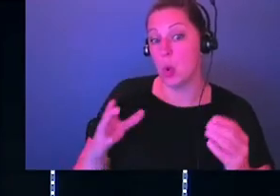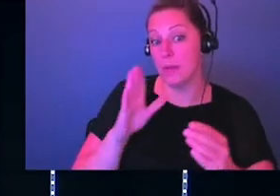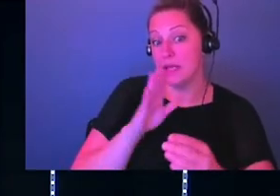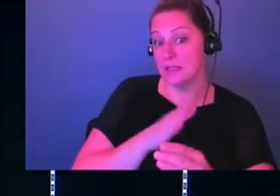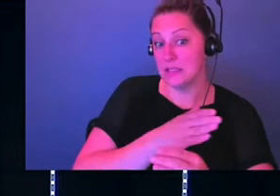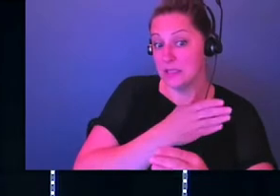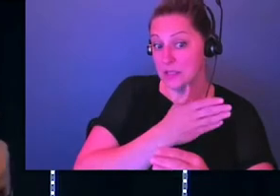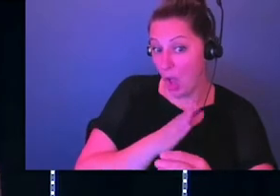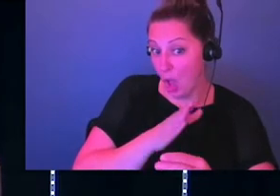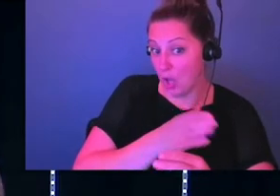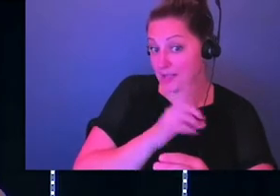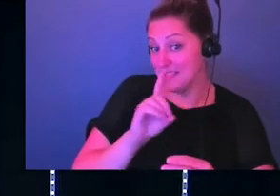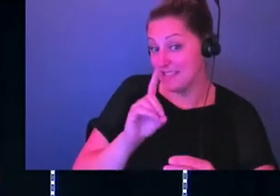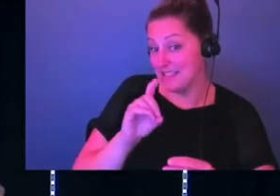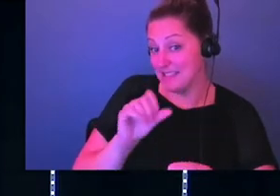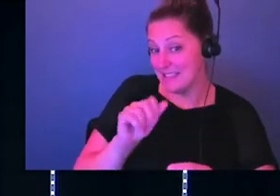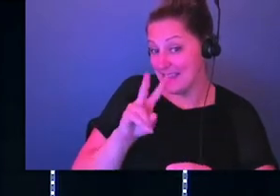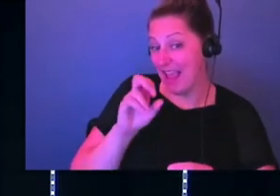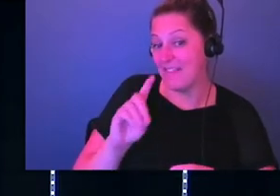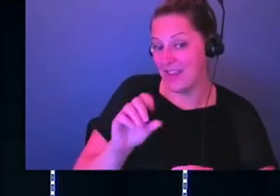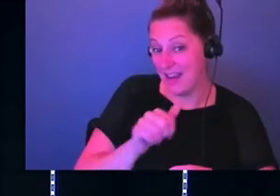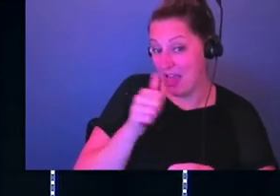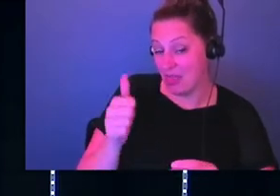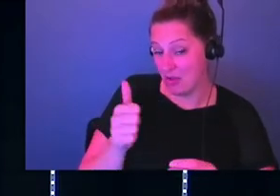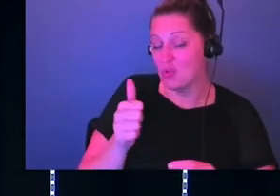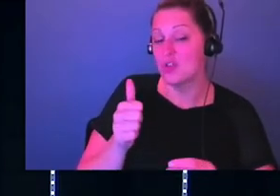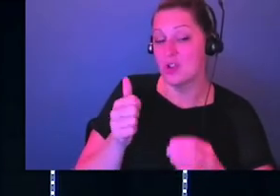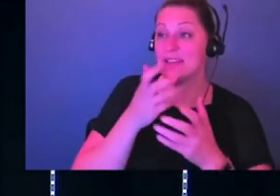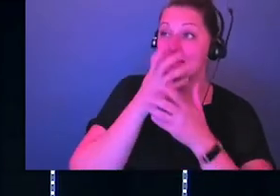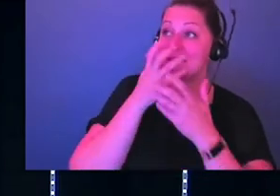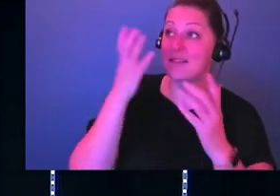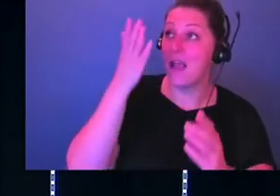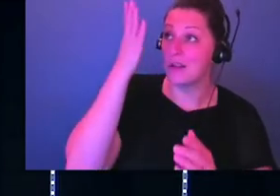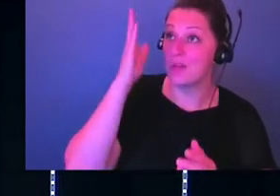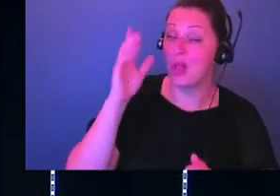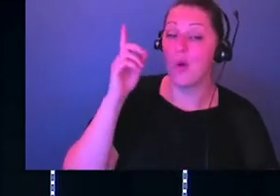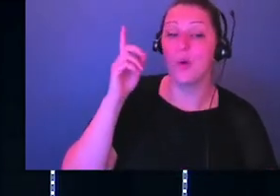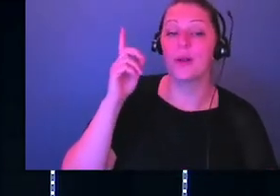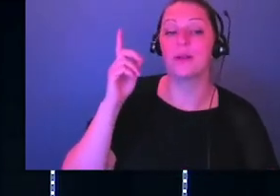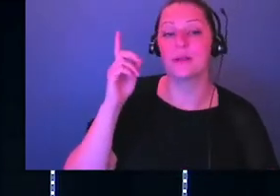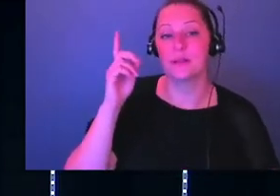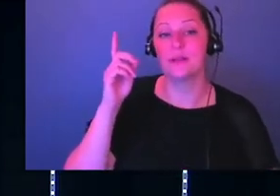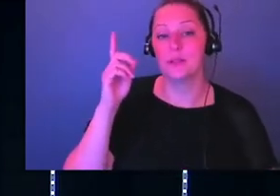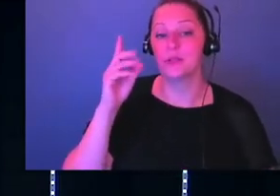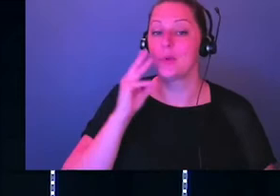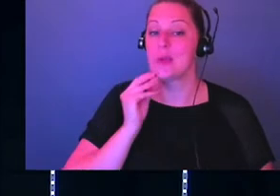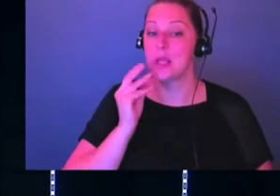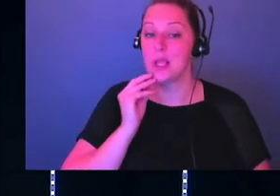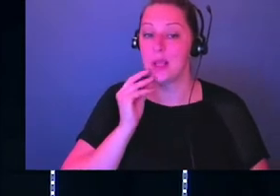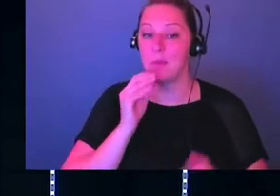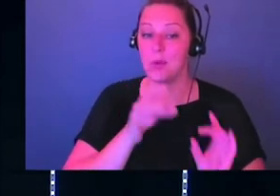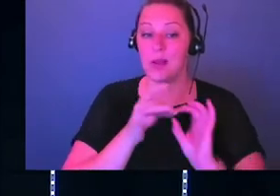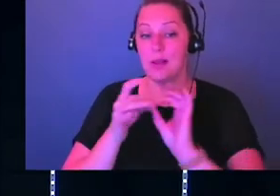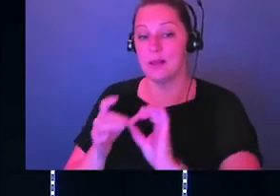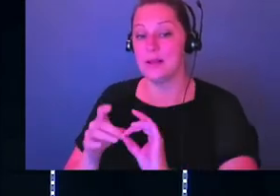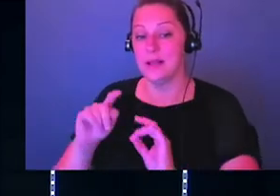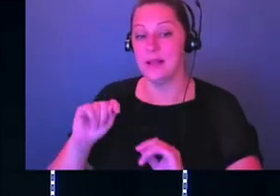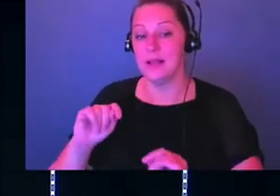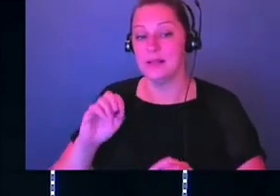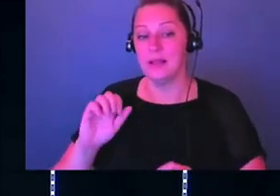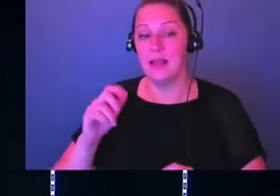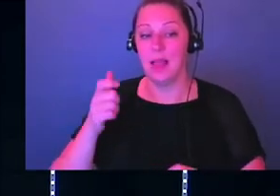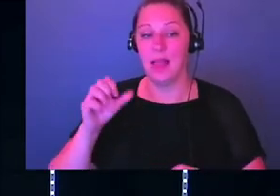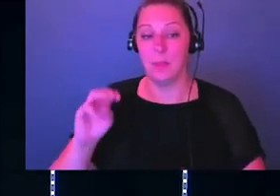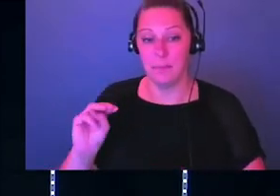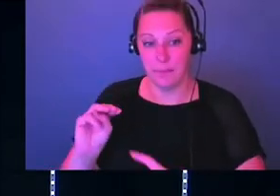David and others sing to the Lord, okay? It's about music. So again, the Hebrew translation of Psalms is tehillim. So you can take that